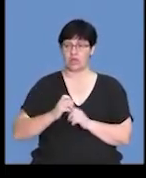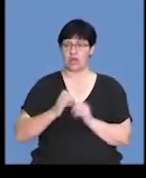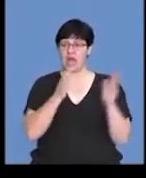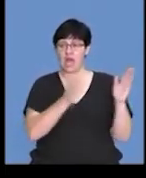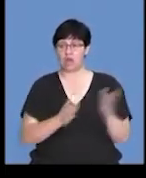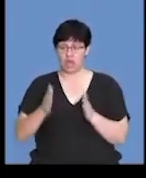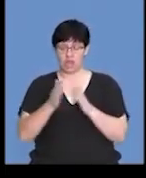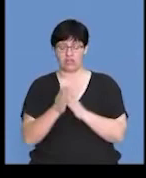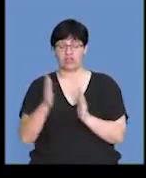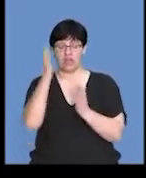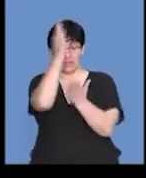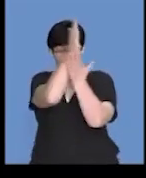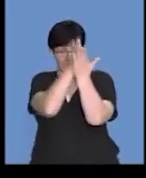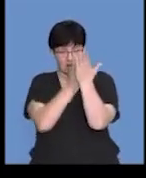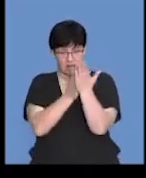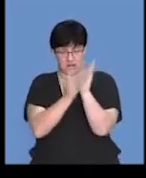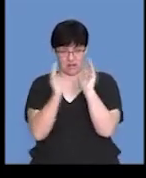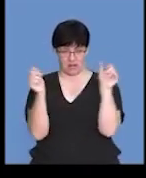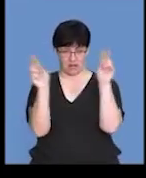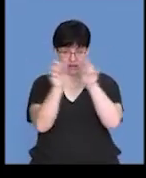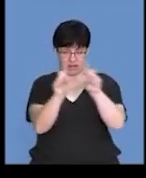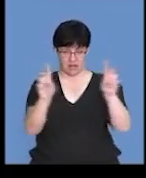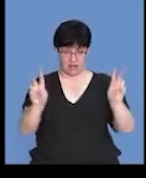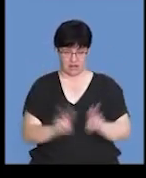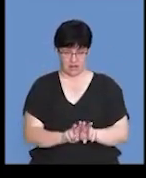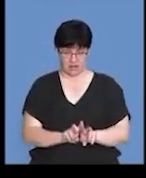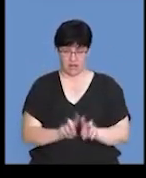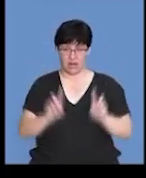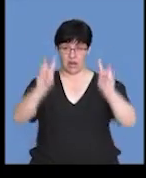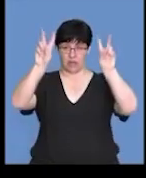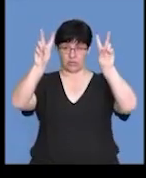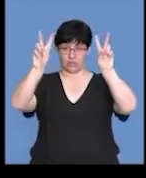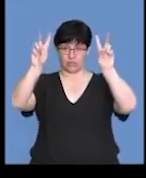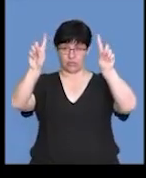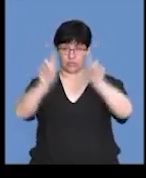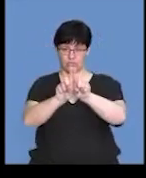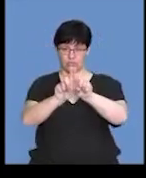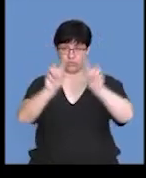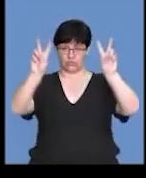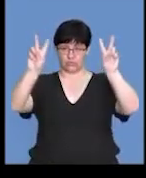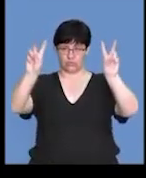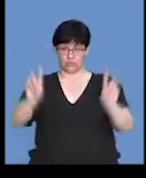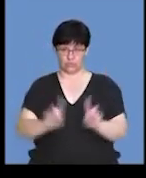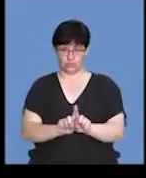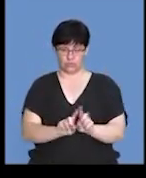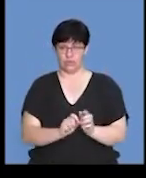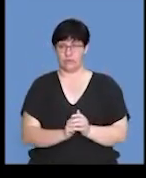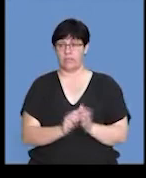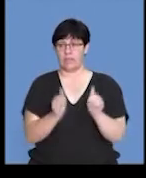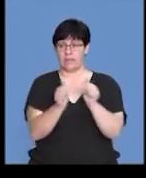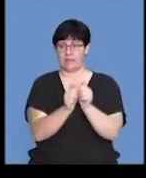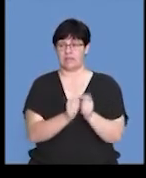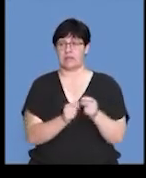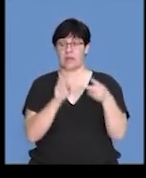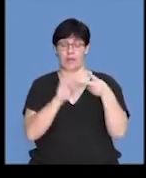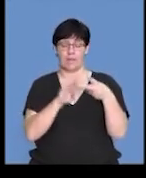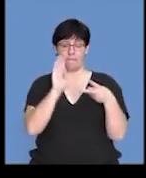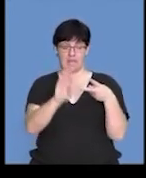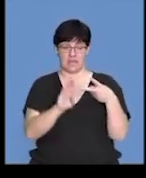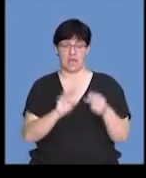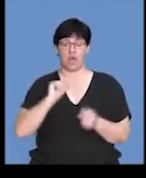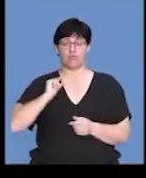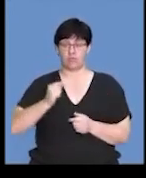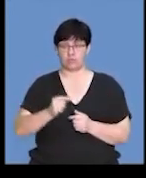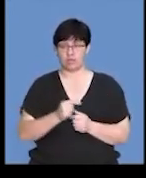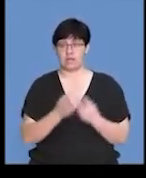at the equator of the cell in homologous pairs. I'm going to read the answers out. B, the